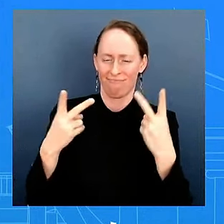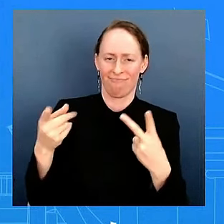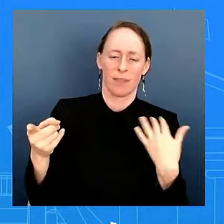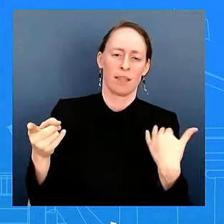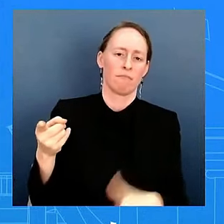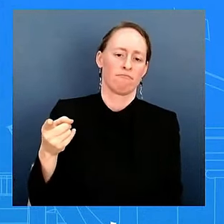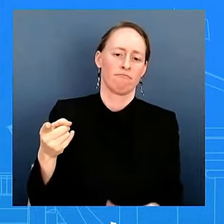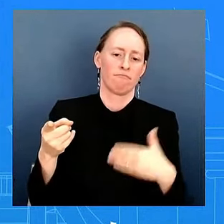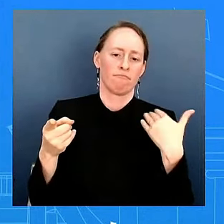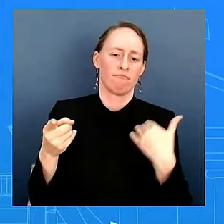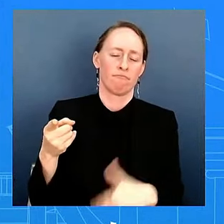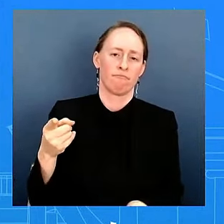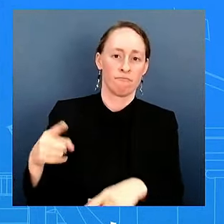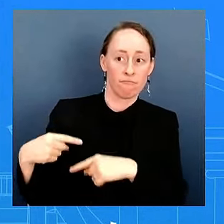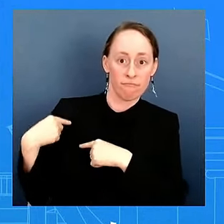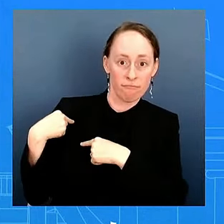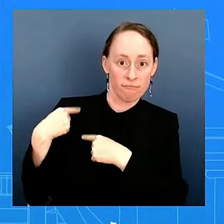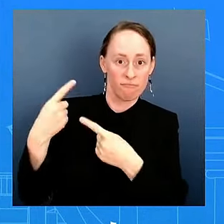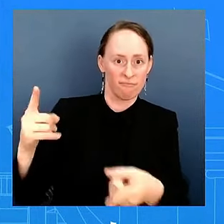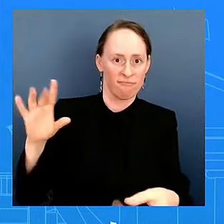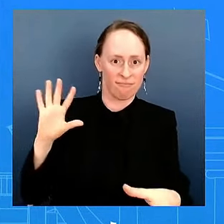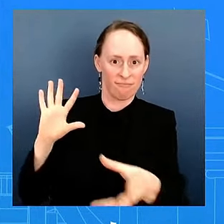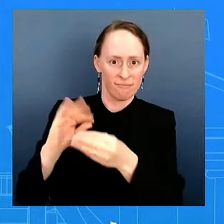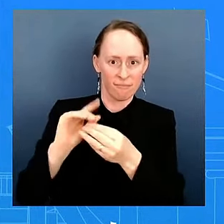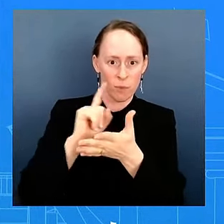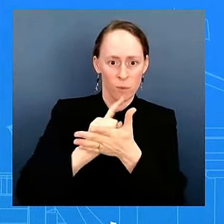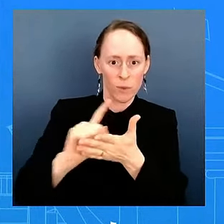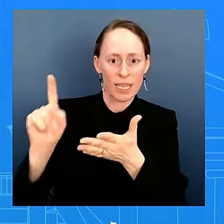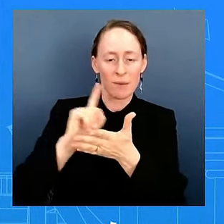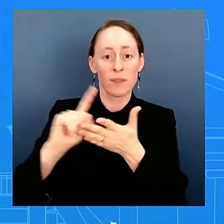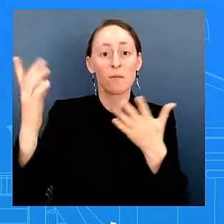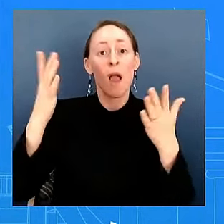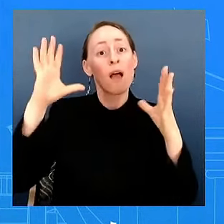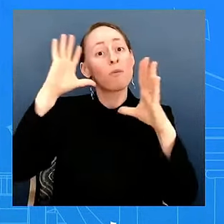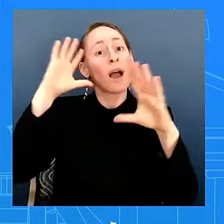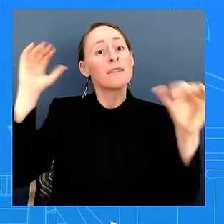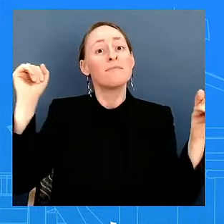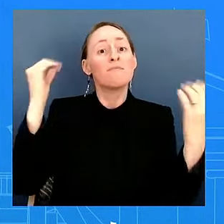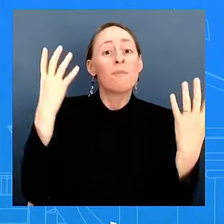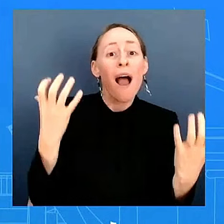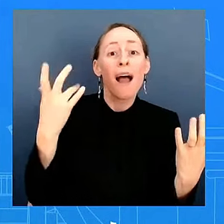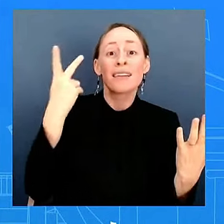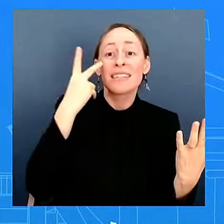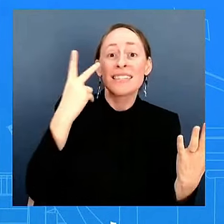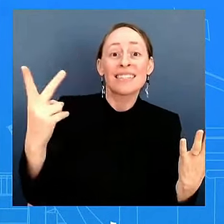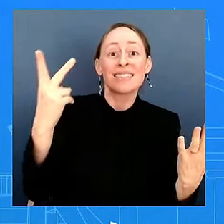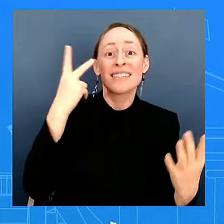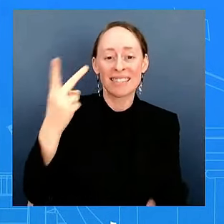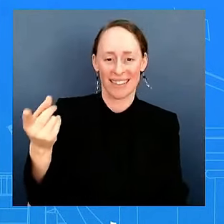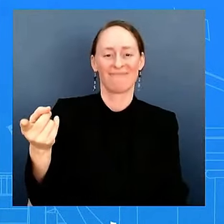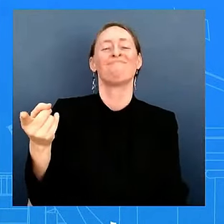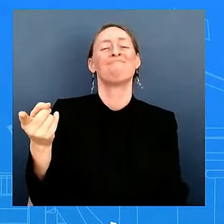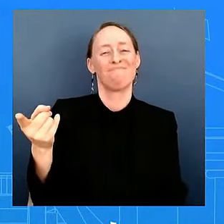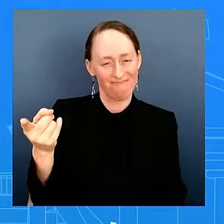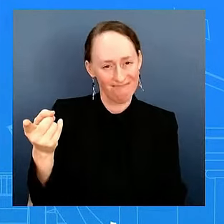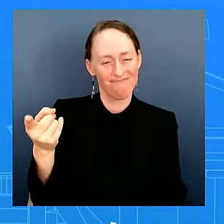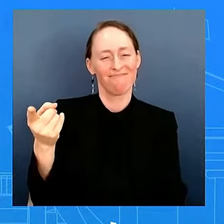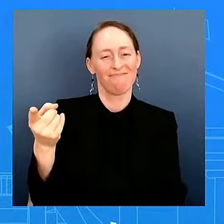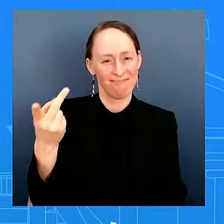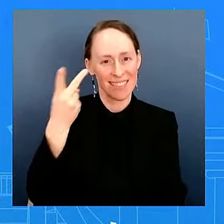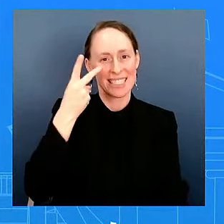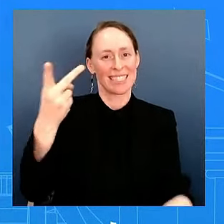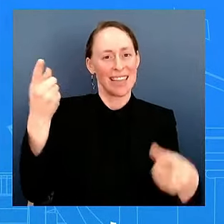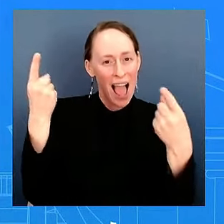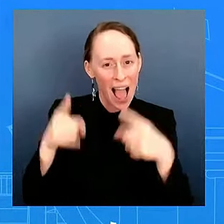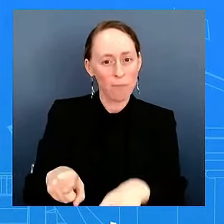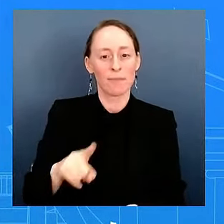exactly what he was hoping for. You think about the energy, you think about the excitement, that's what he wanted to see, right? He